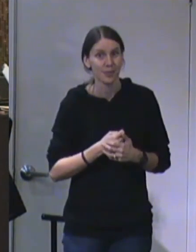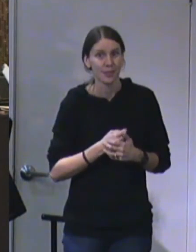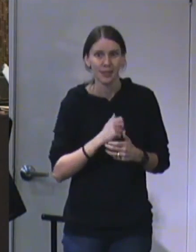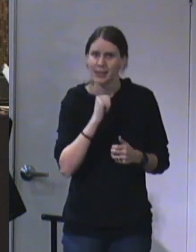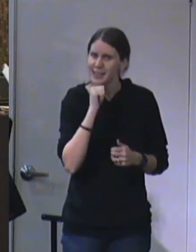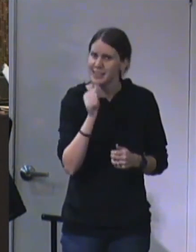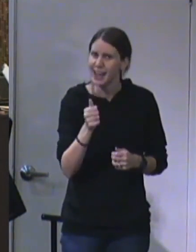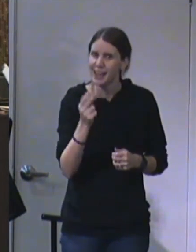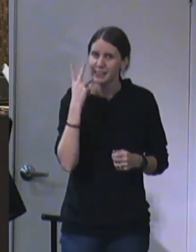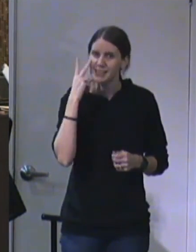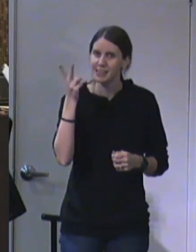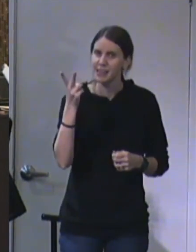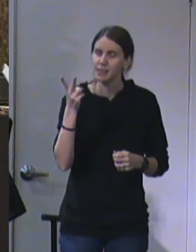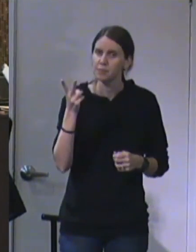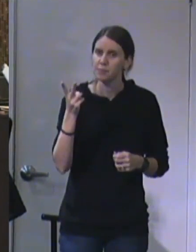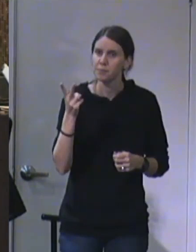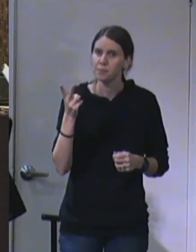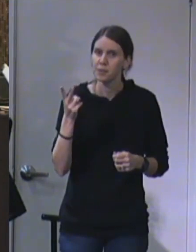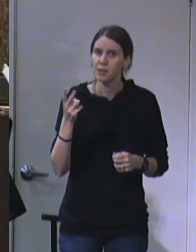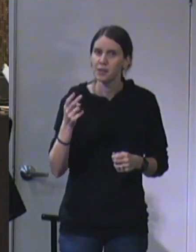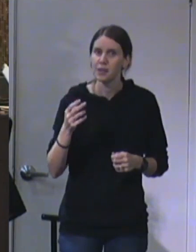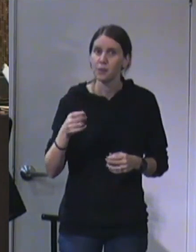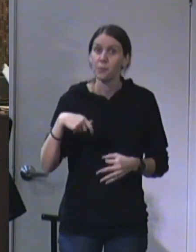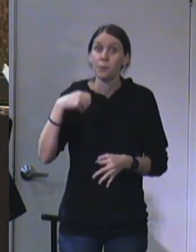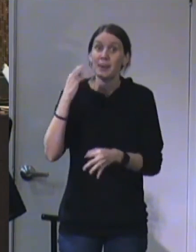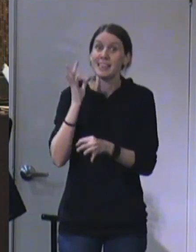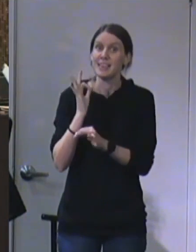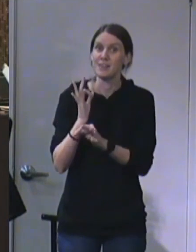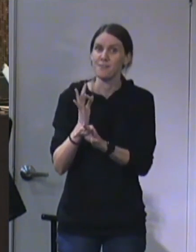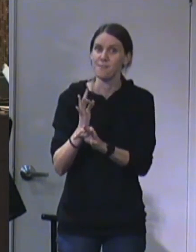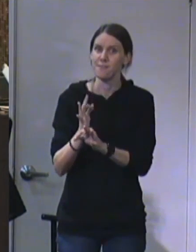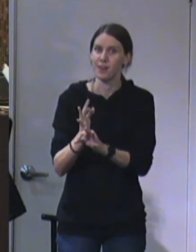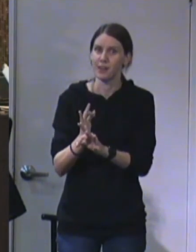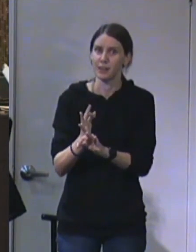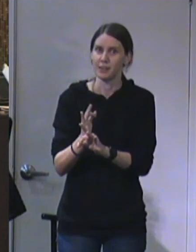rather than seeing with the eyes of faith.